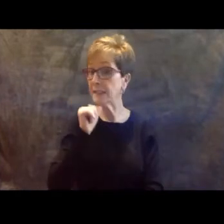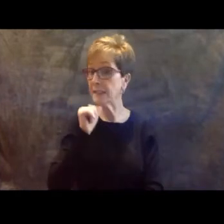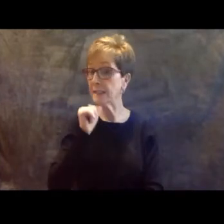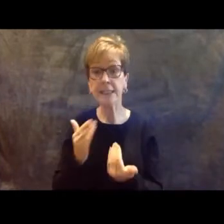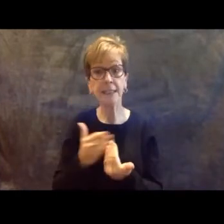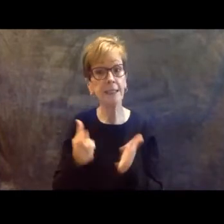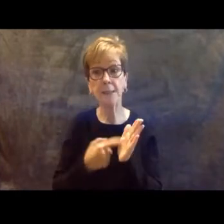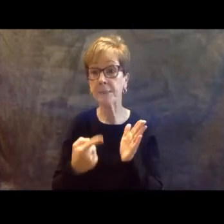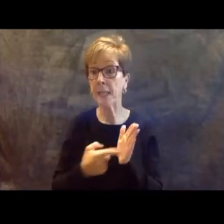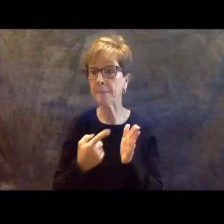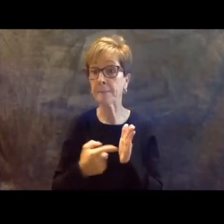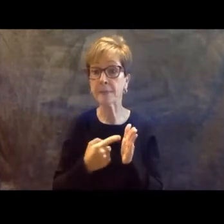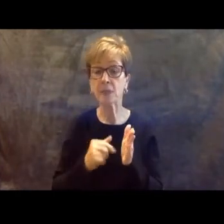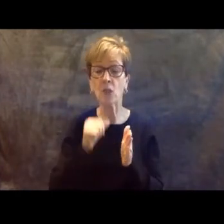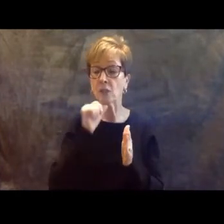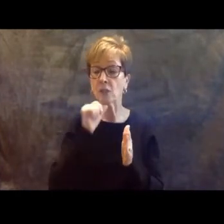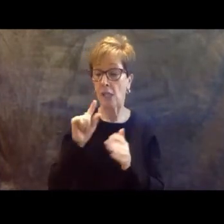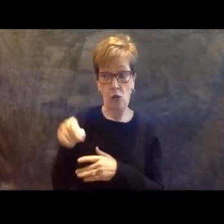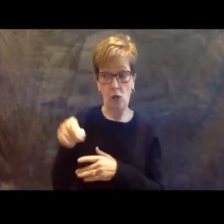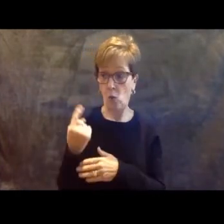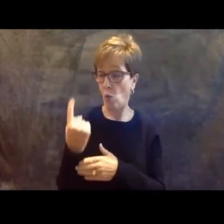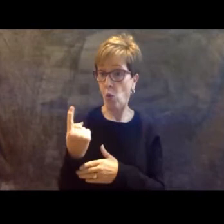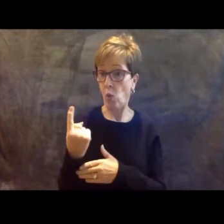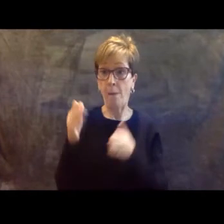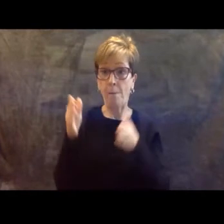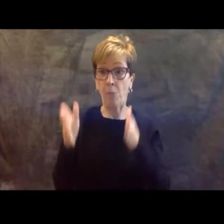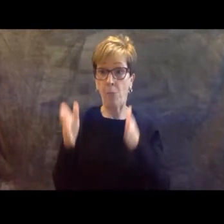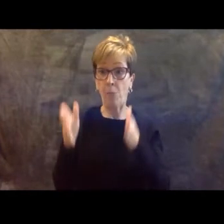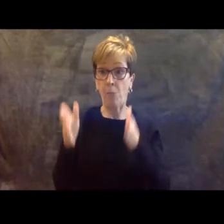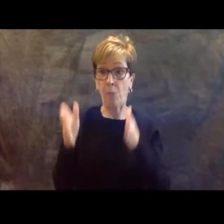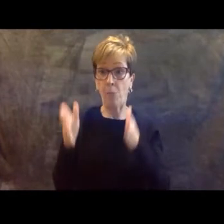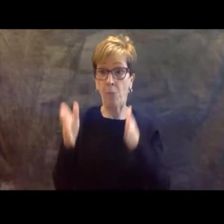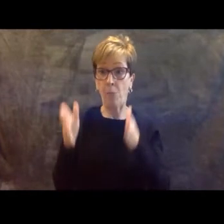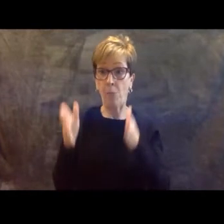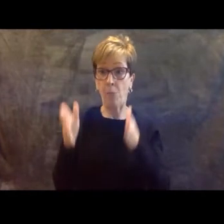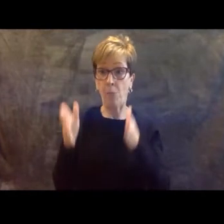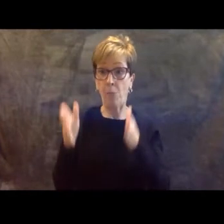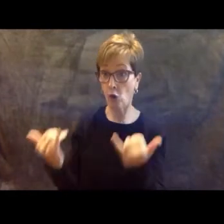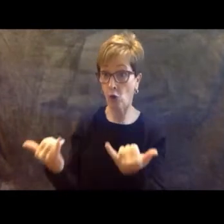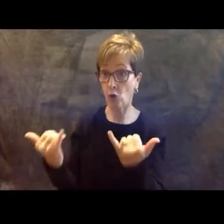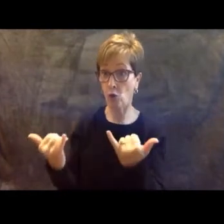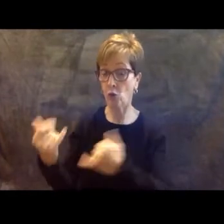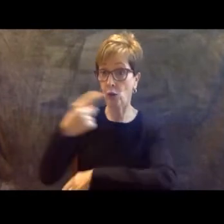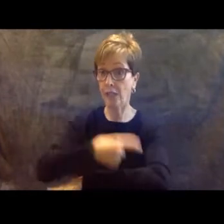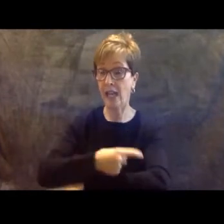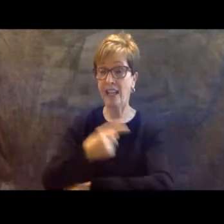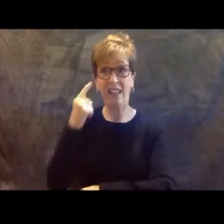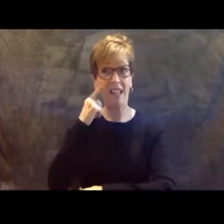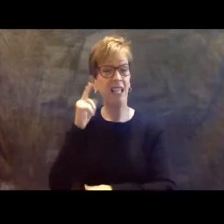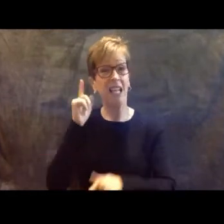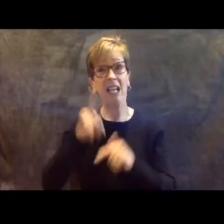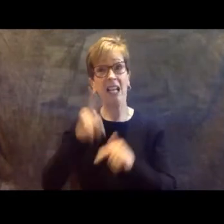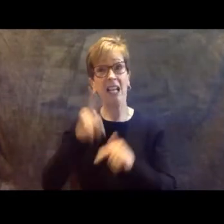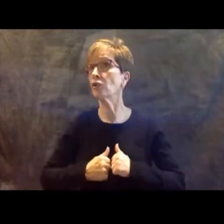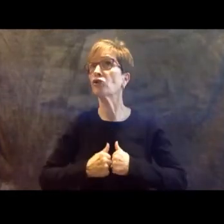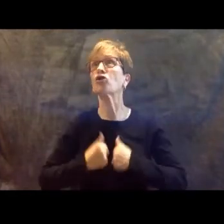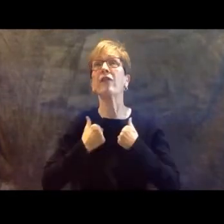single person on here that's being honored today that didn't think that they wouldn't survive at some point.